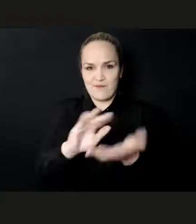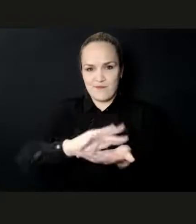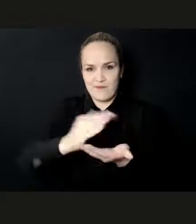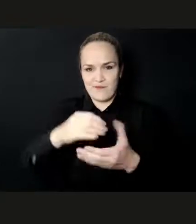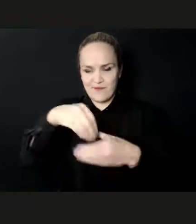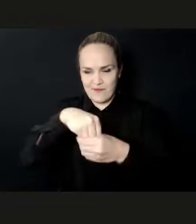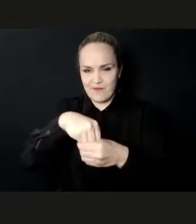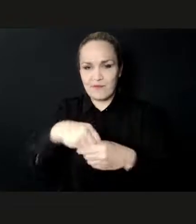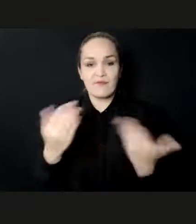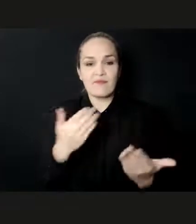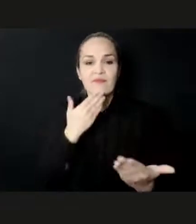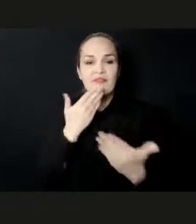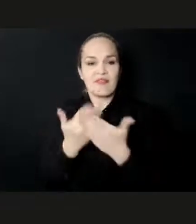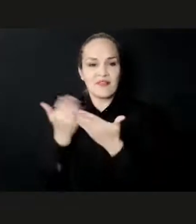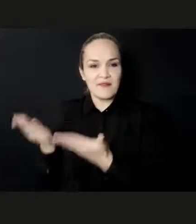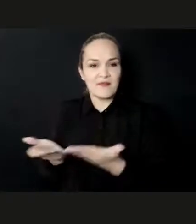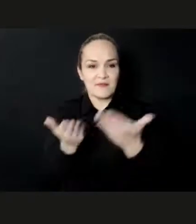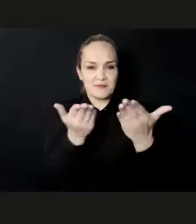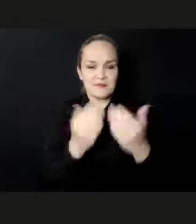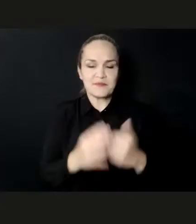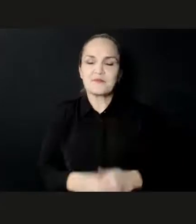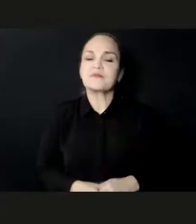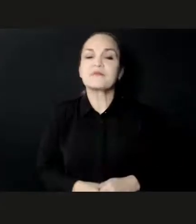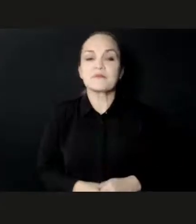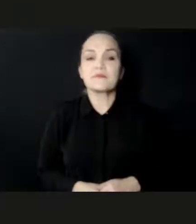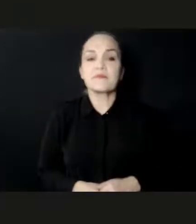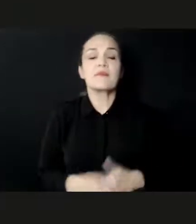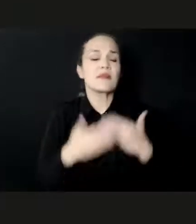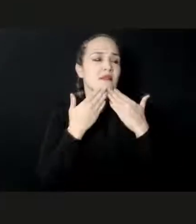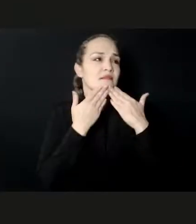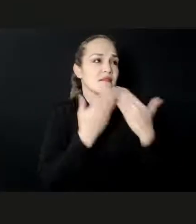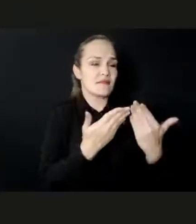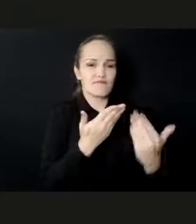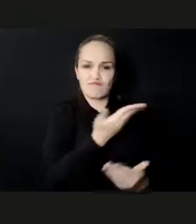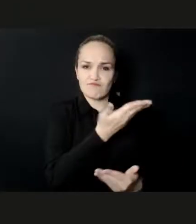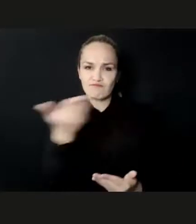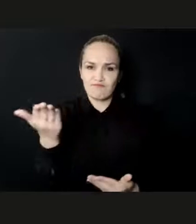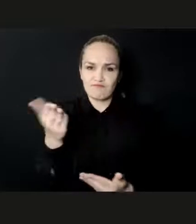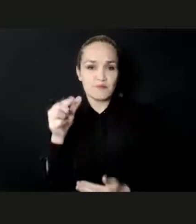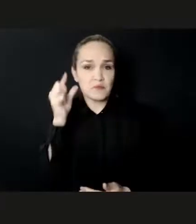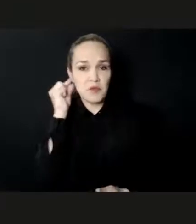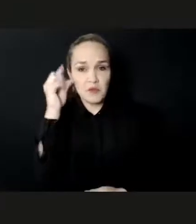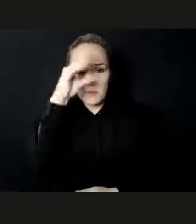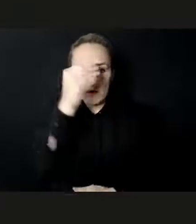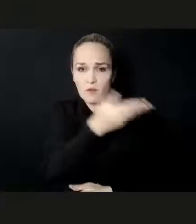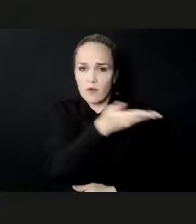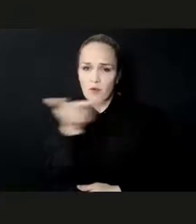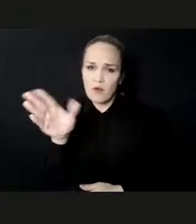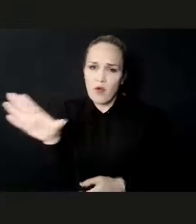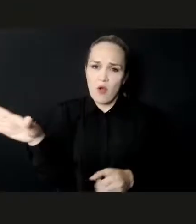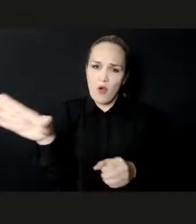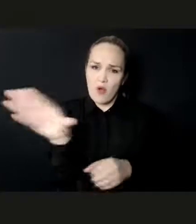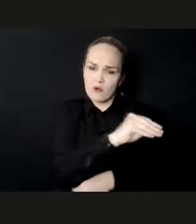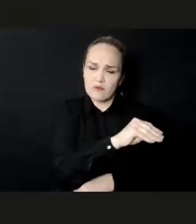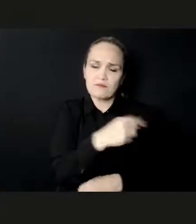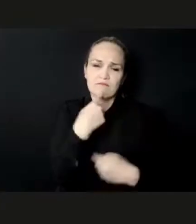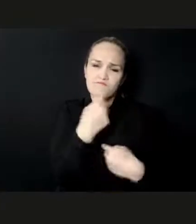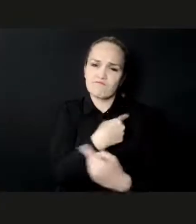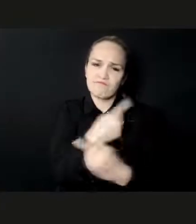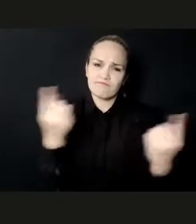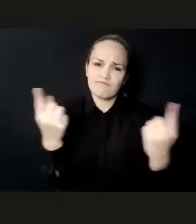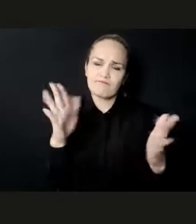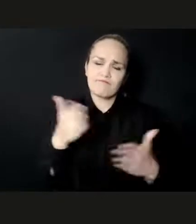Ms. Shiritorio, Ms. Kerha, I am so happy to be here with you. And on behalf of UNIDO,